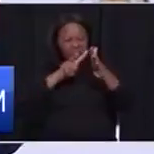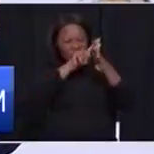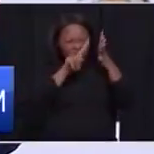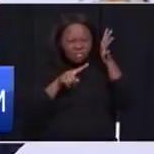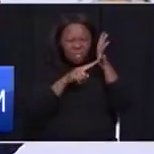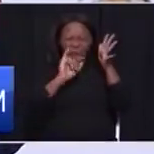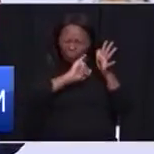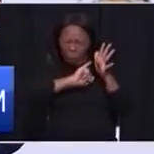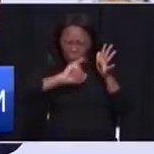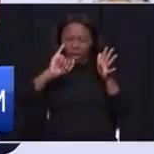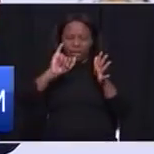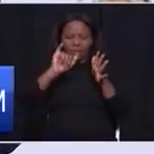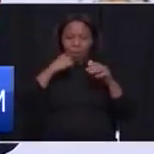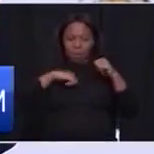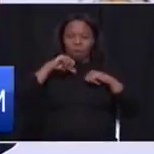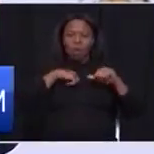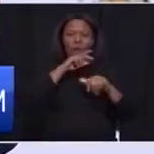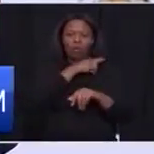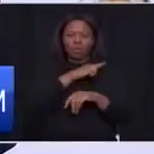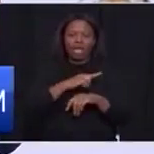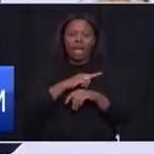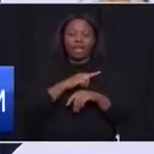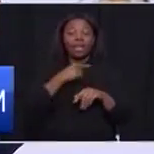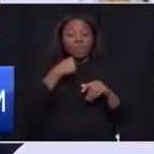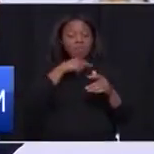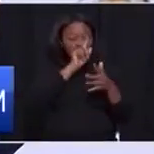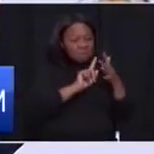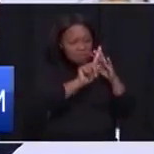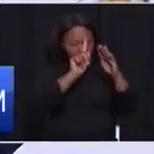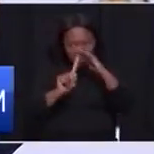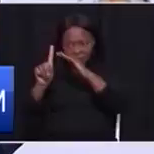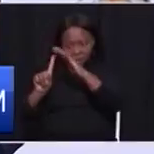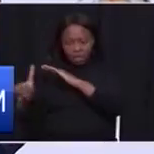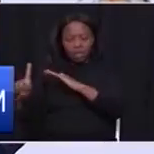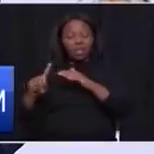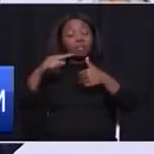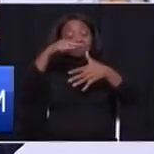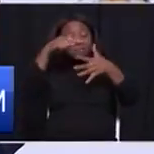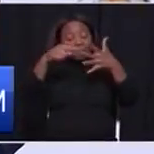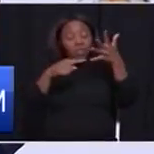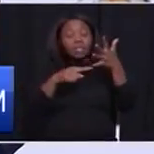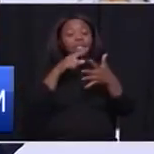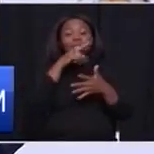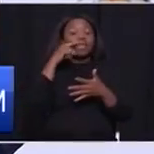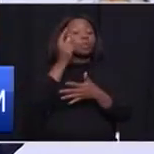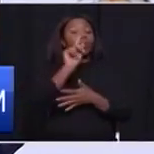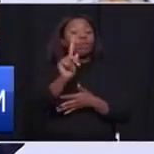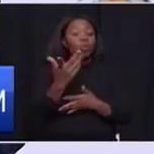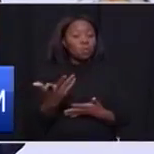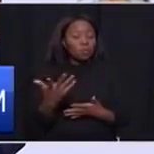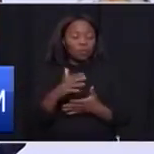performing hospitals, I will be there working with Dr. Masuku. What are those five worst performing hospitals?